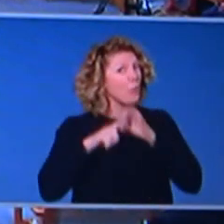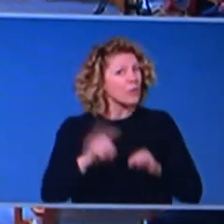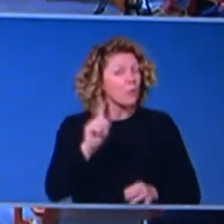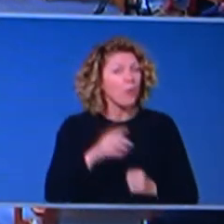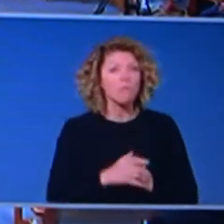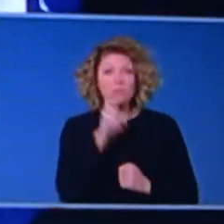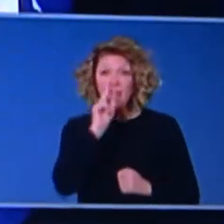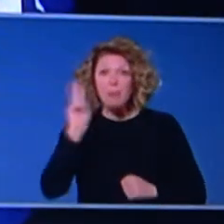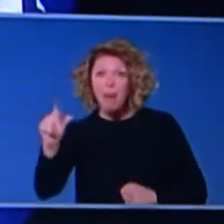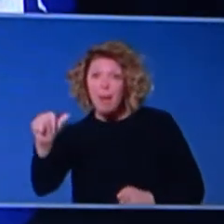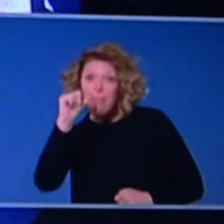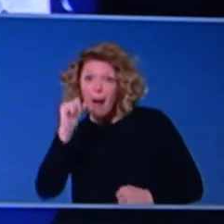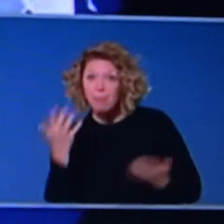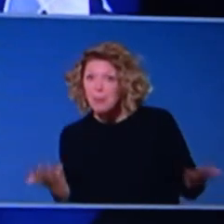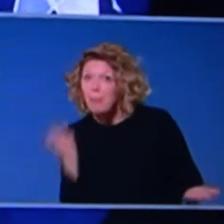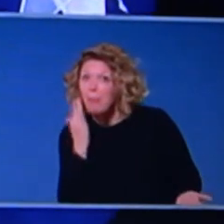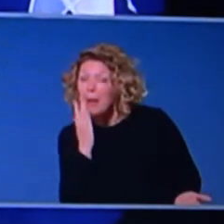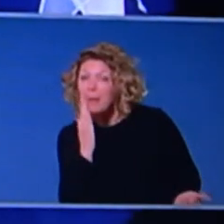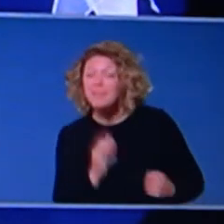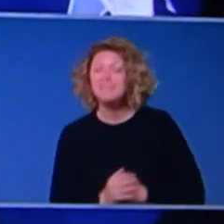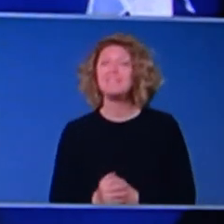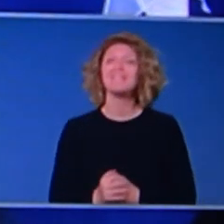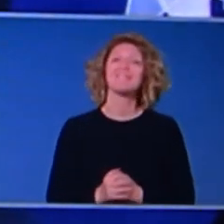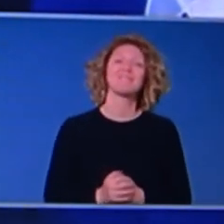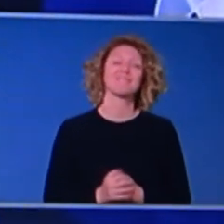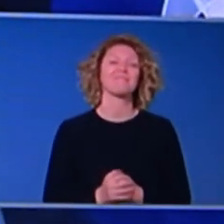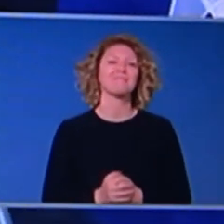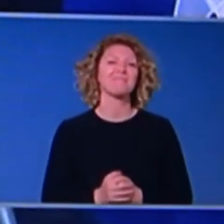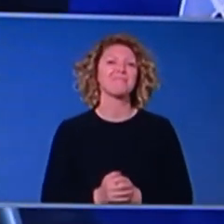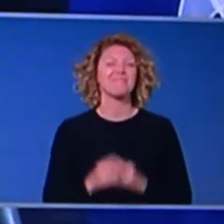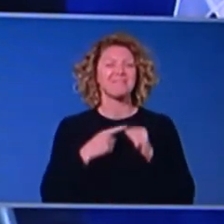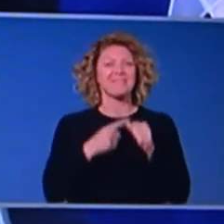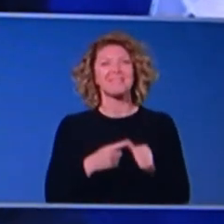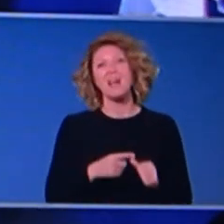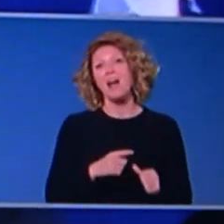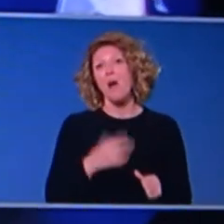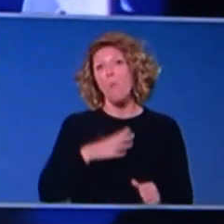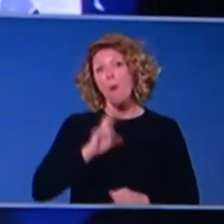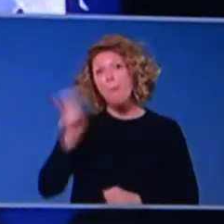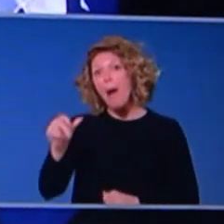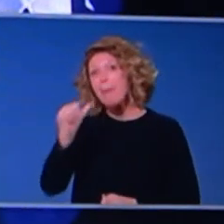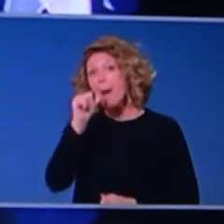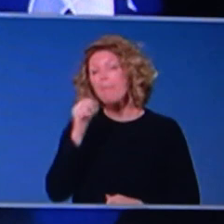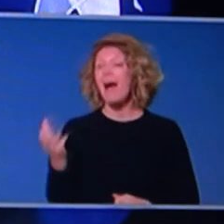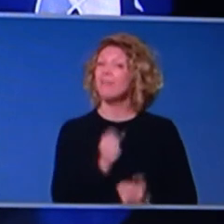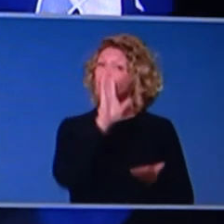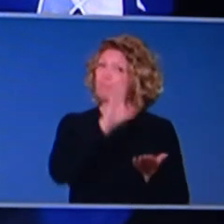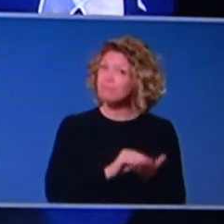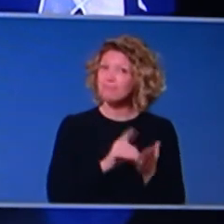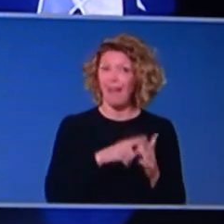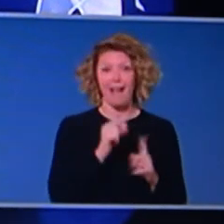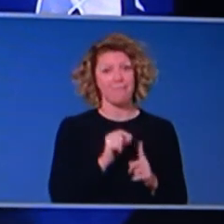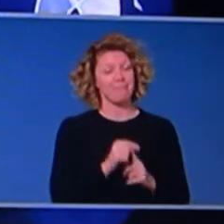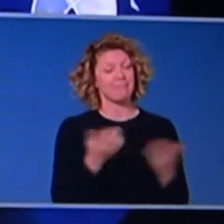Well, the, the first step to getting back to that is downloading COVID safe. Um, now if that isn't an incentive for